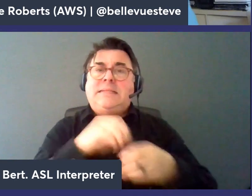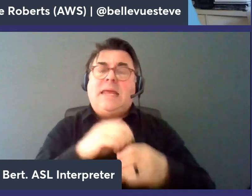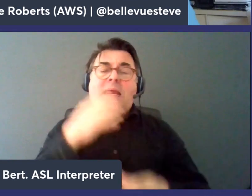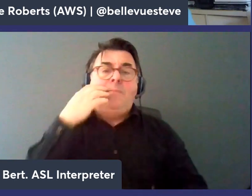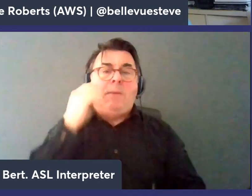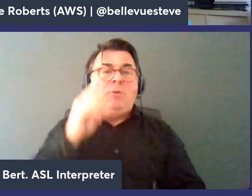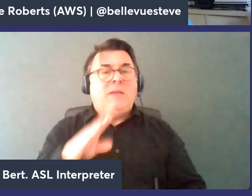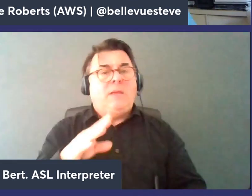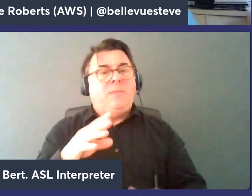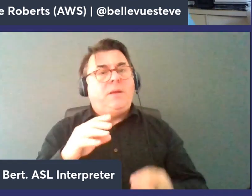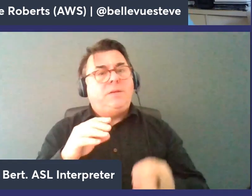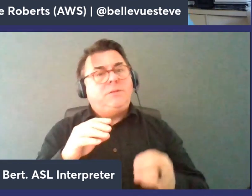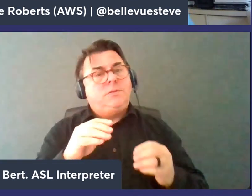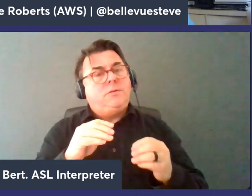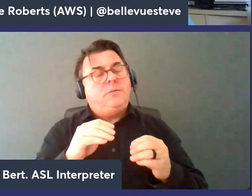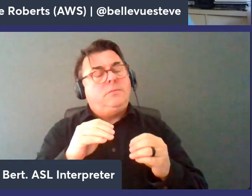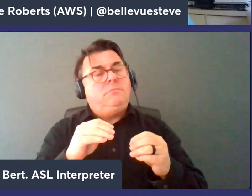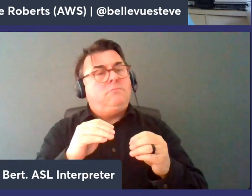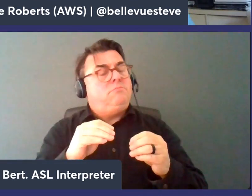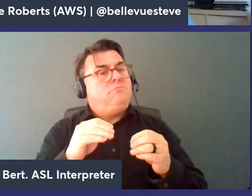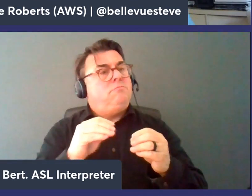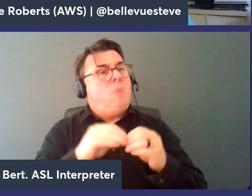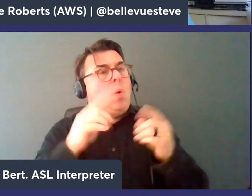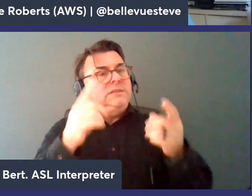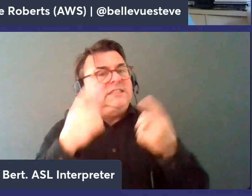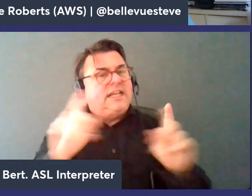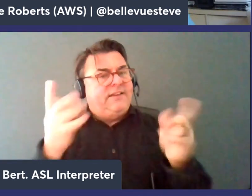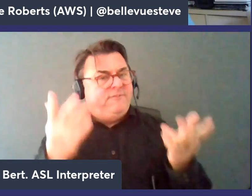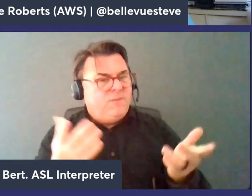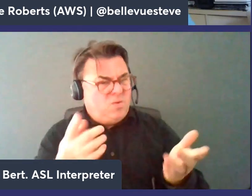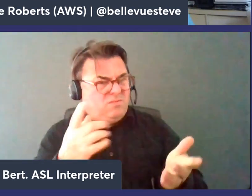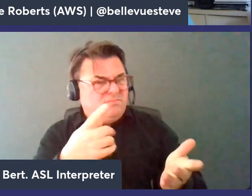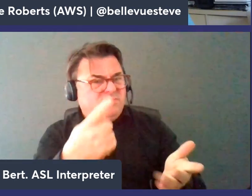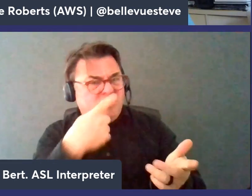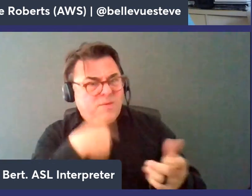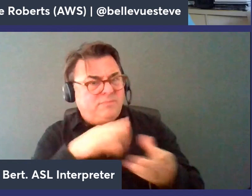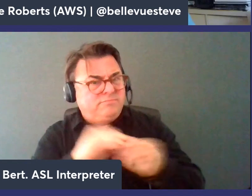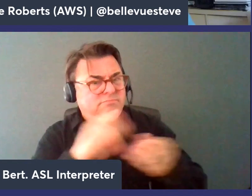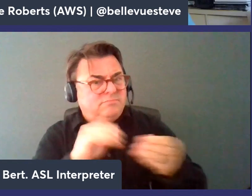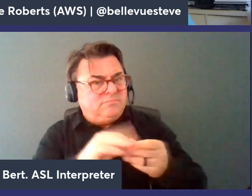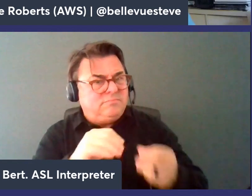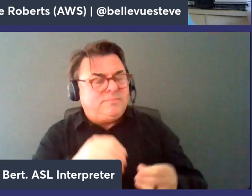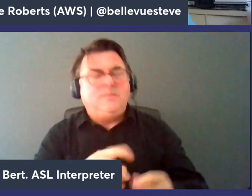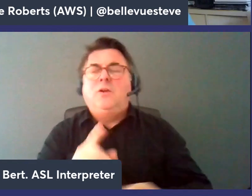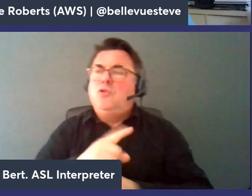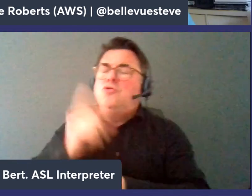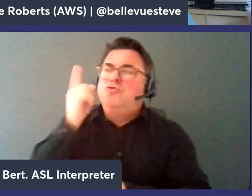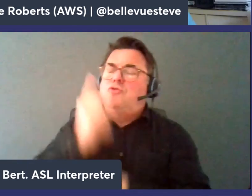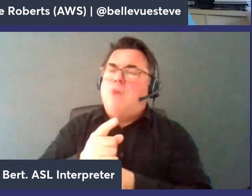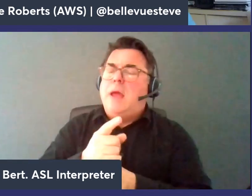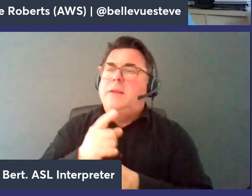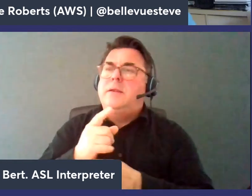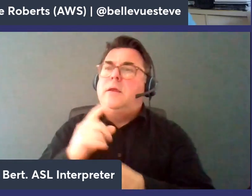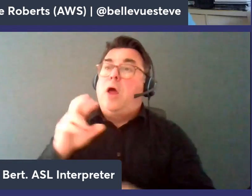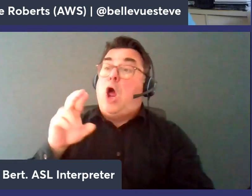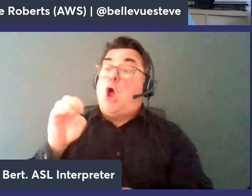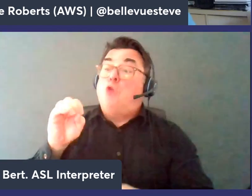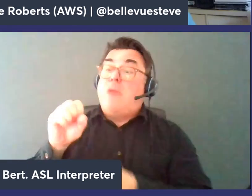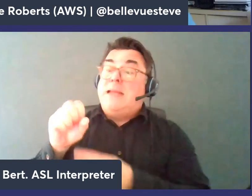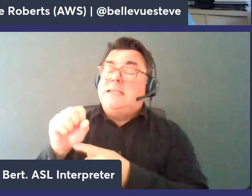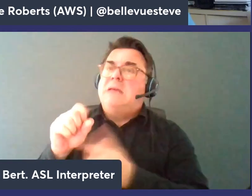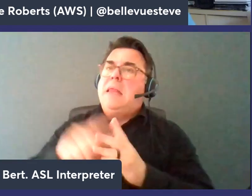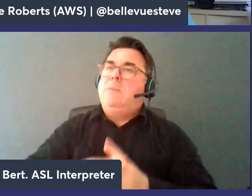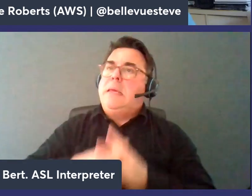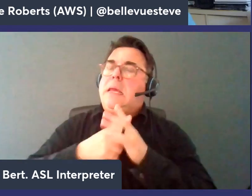more persistent or other you know um what do you think about that yeah you're right i think uh redis uh started